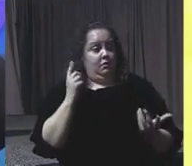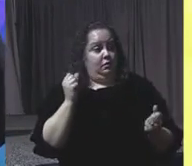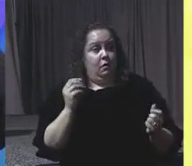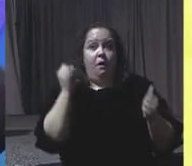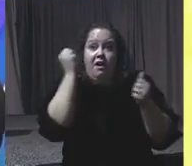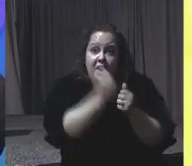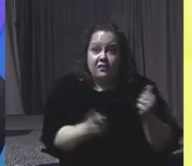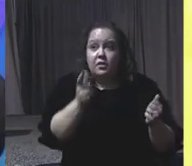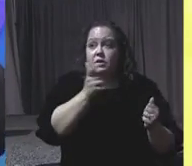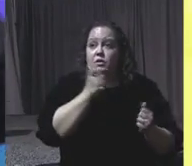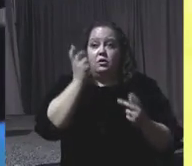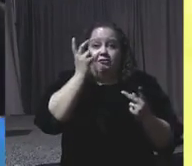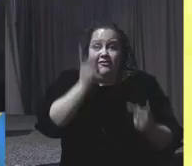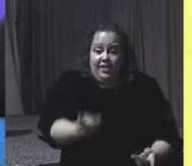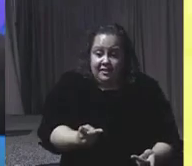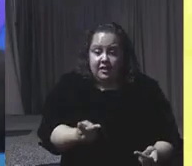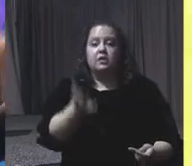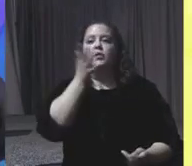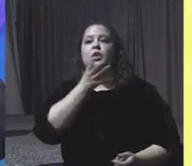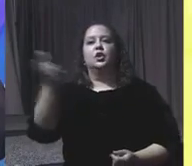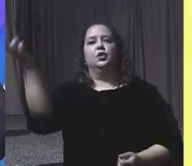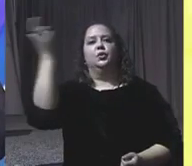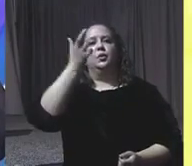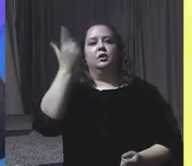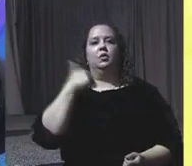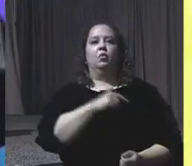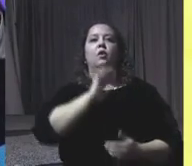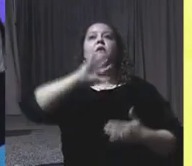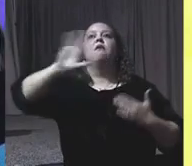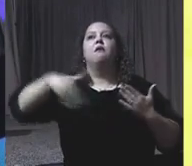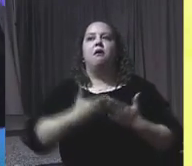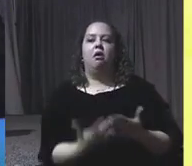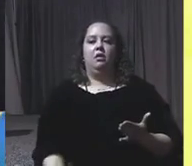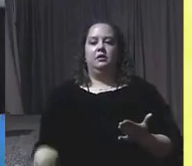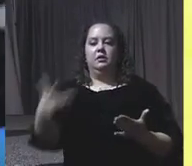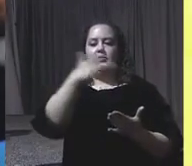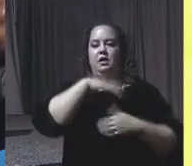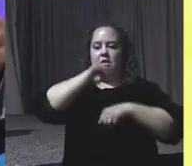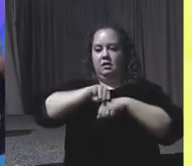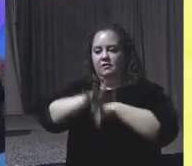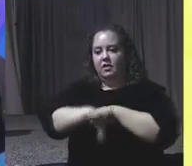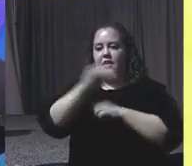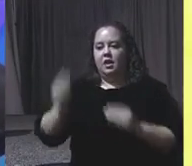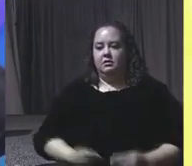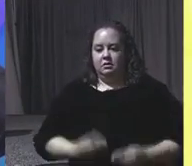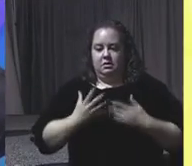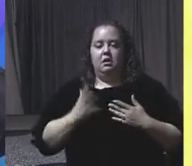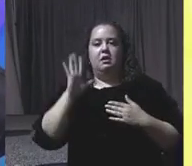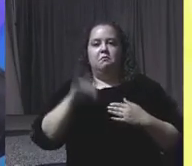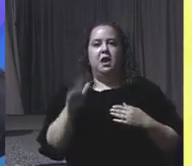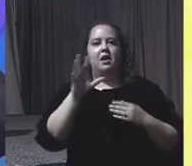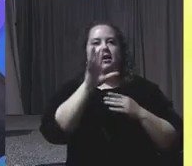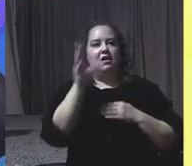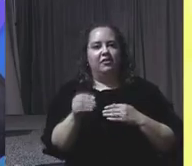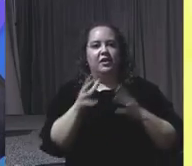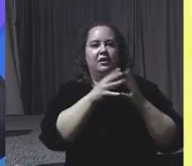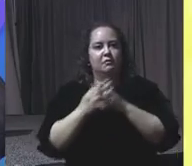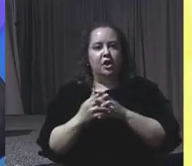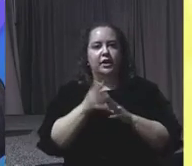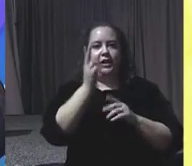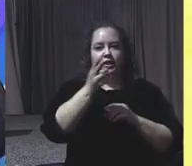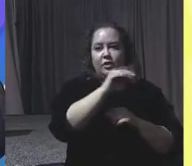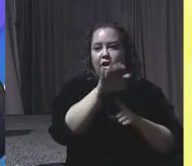will realize that we are all touched, shaped, and enriched by African American history and culture